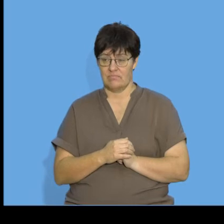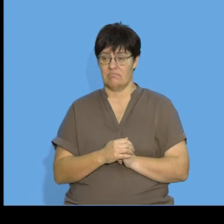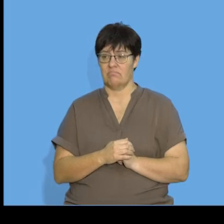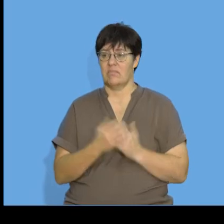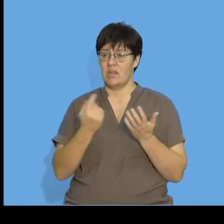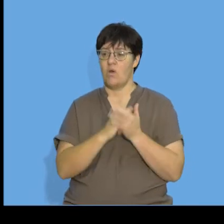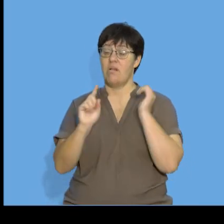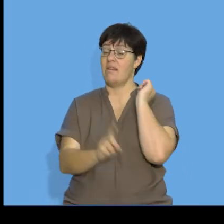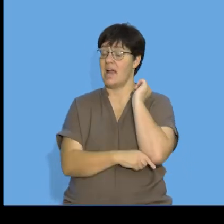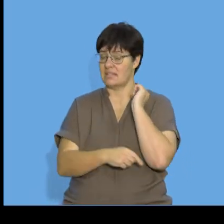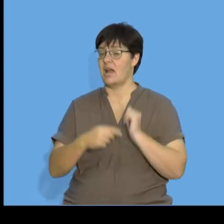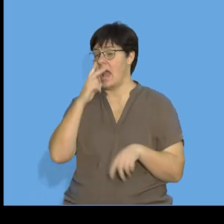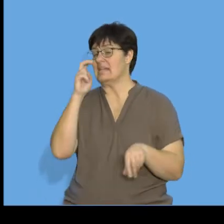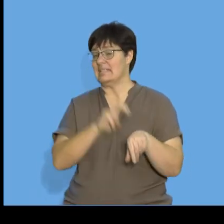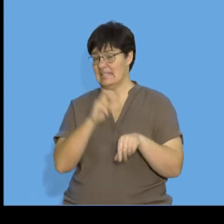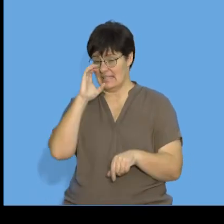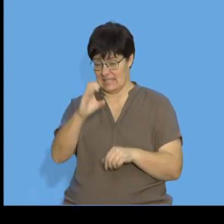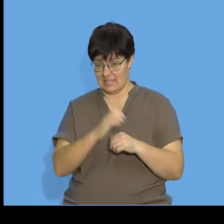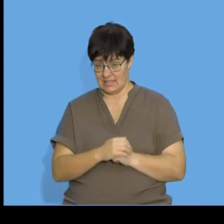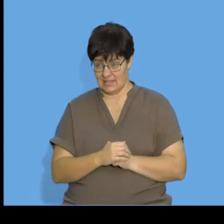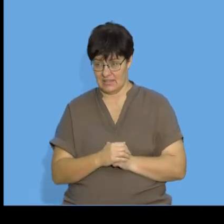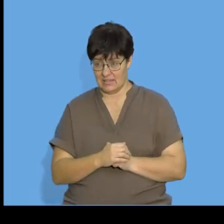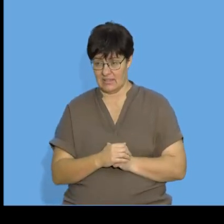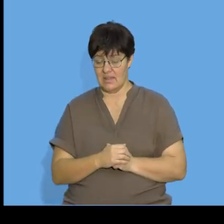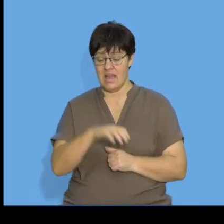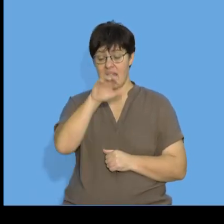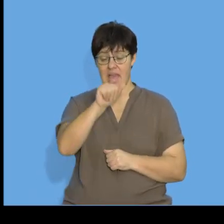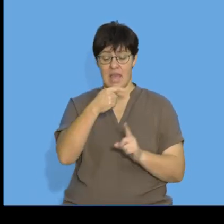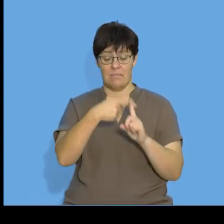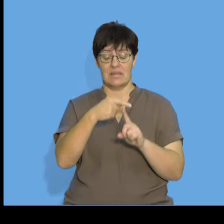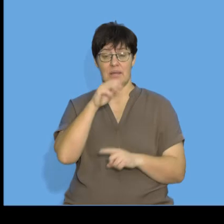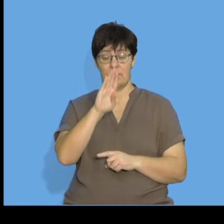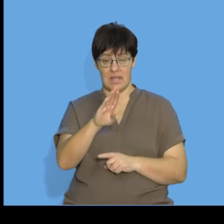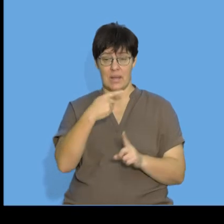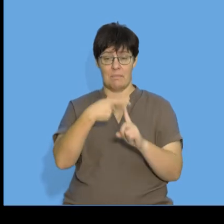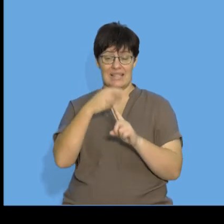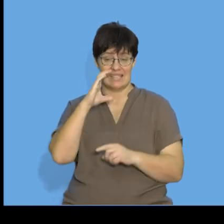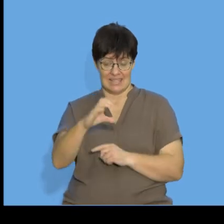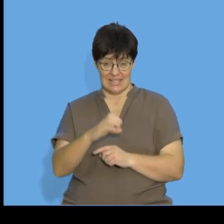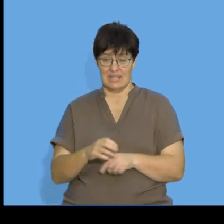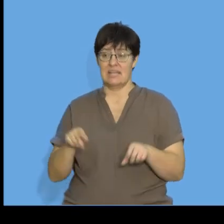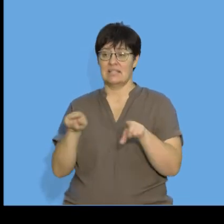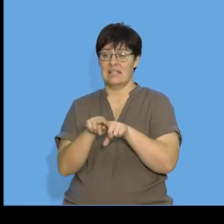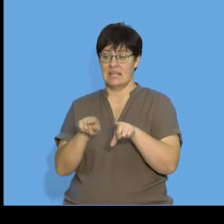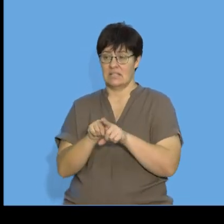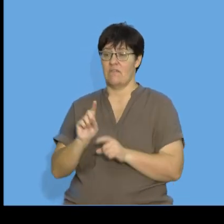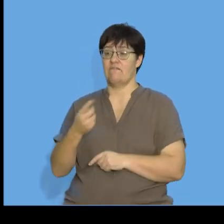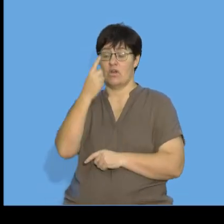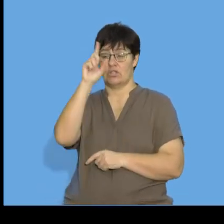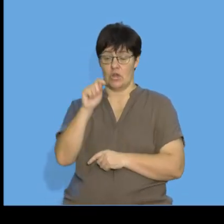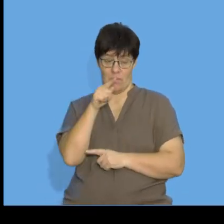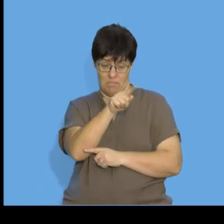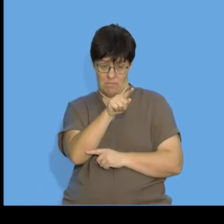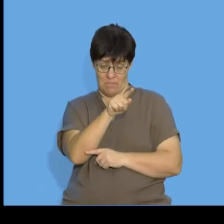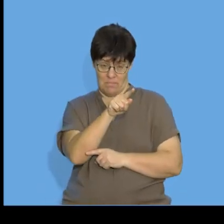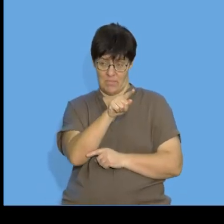now last but not least I need to find c and a plus b plus c is equal to the first term